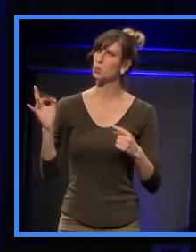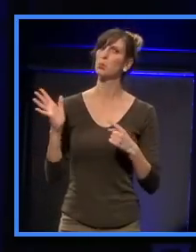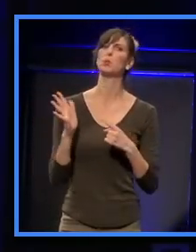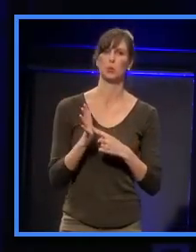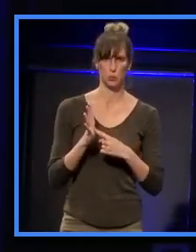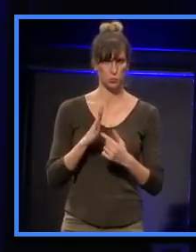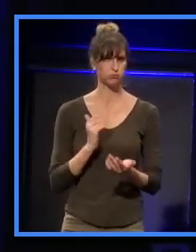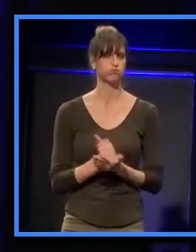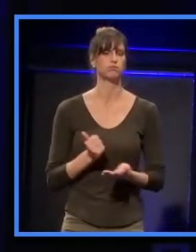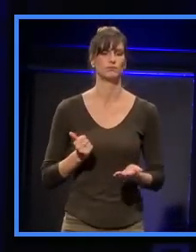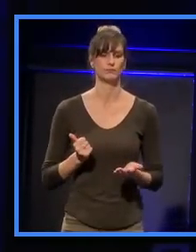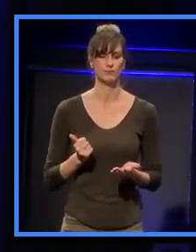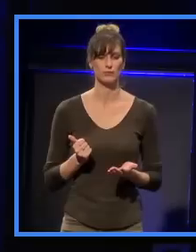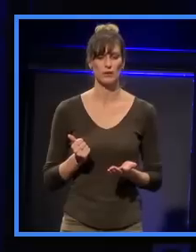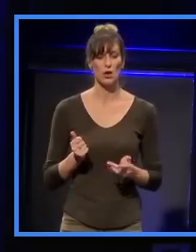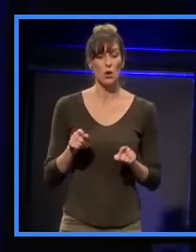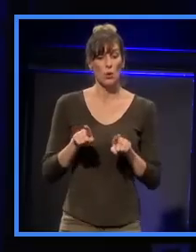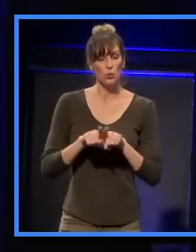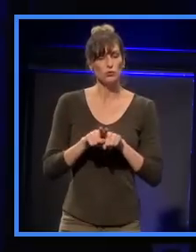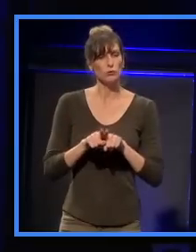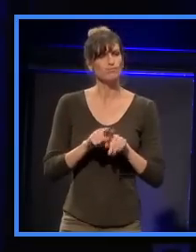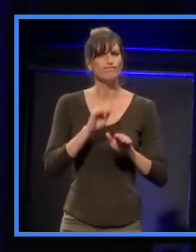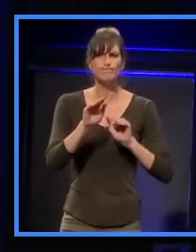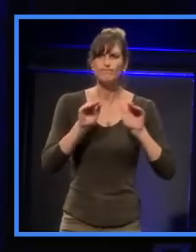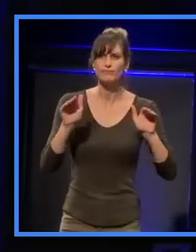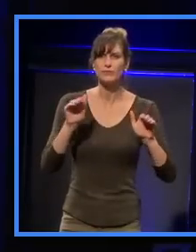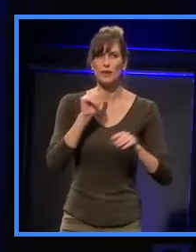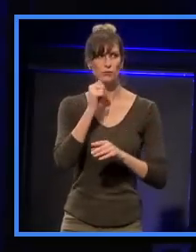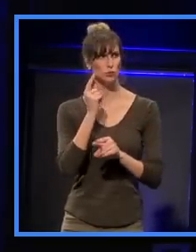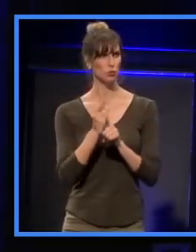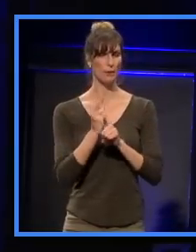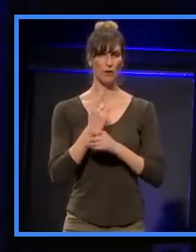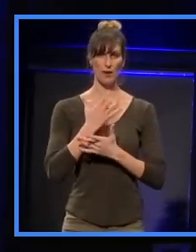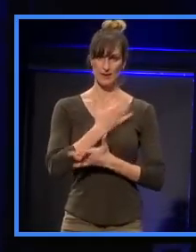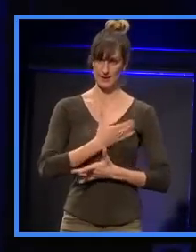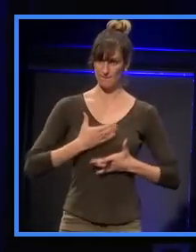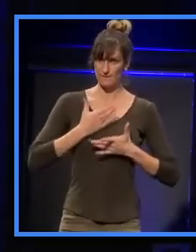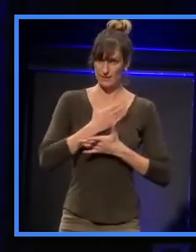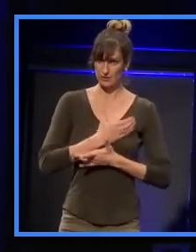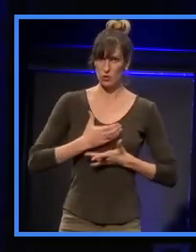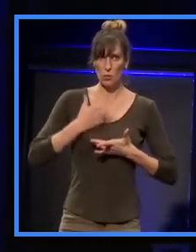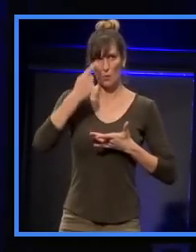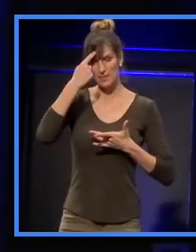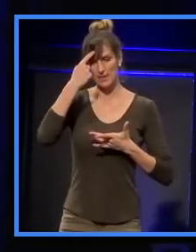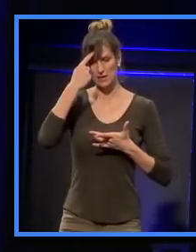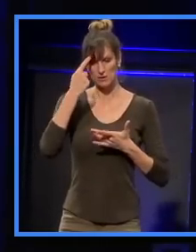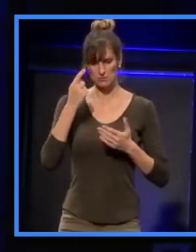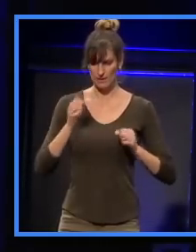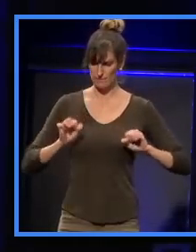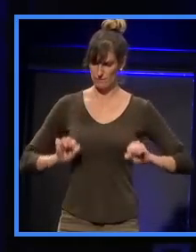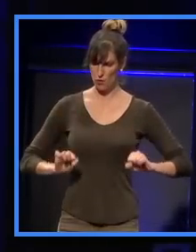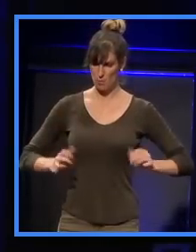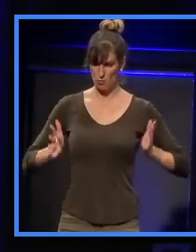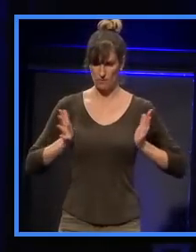that real comfort, we think about comfort in a space quite often as being thermal comfort.